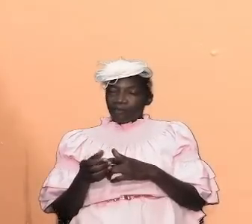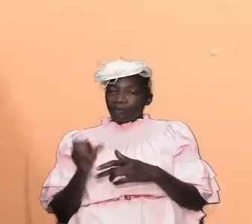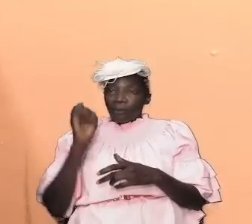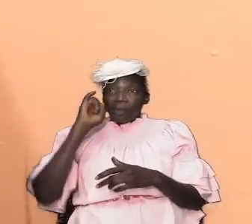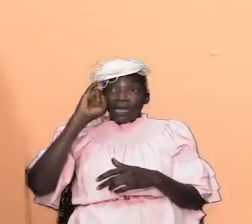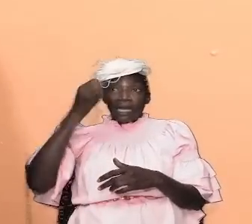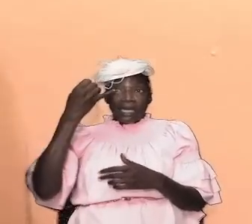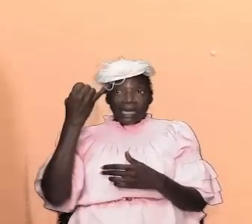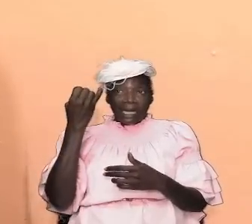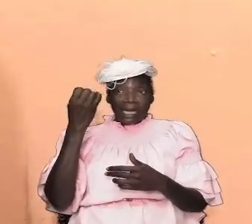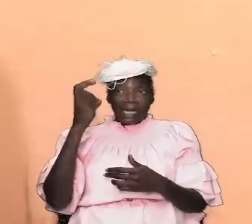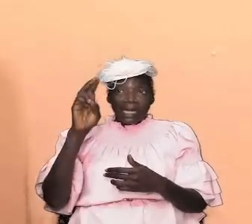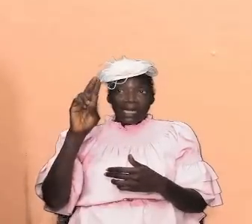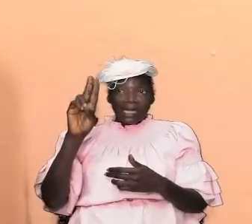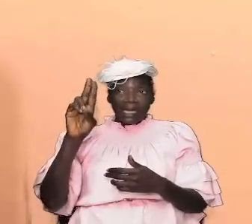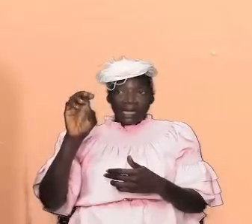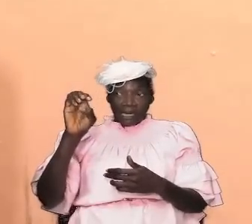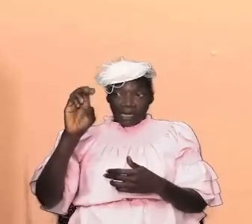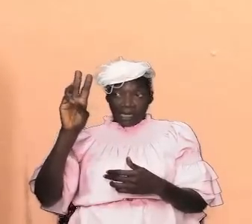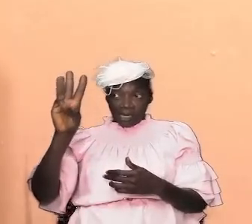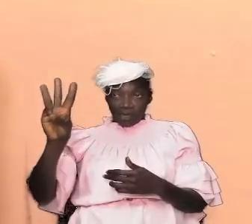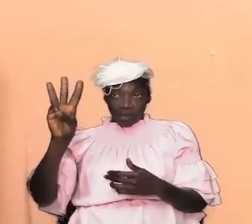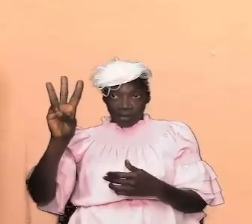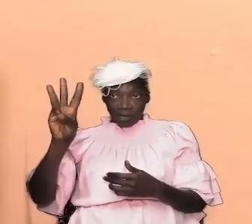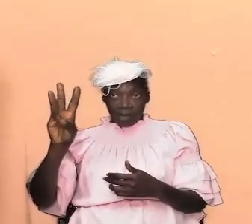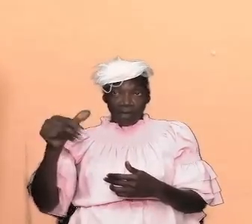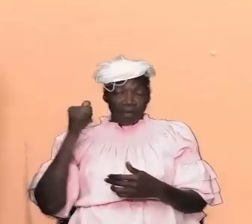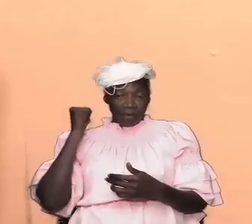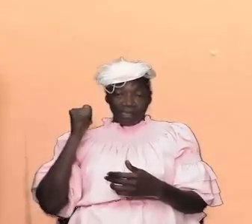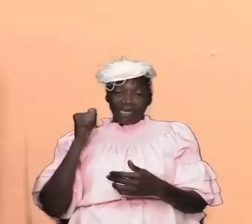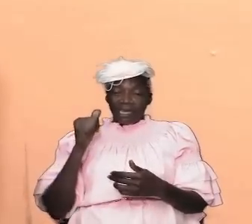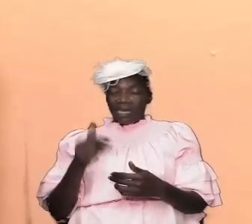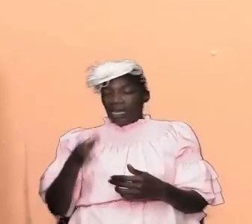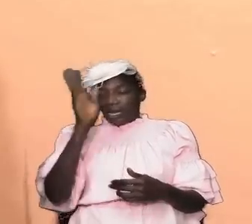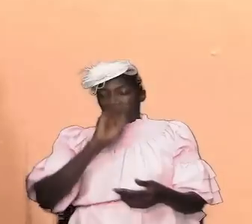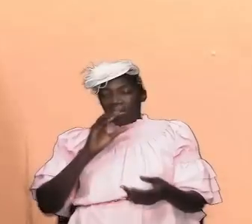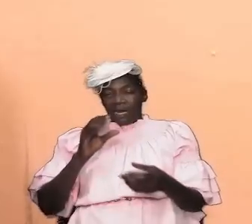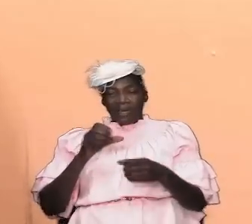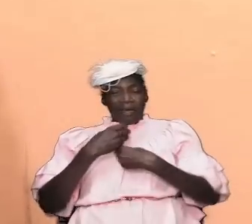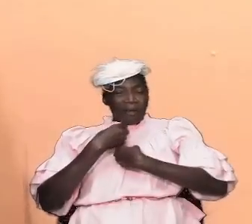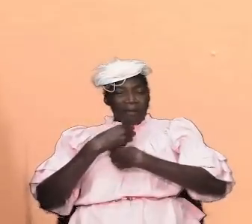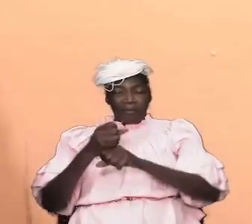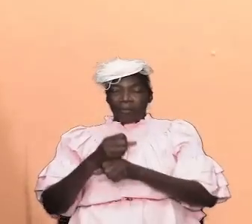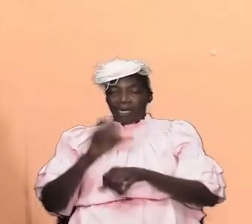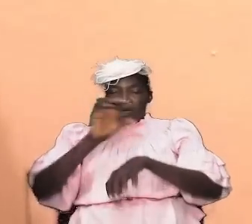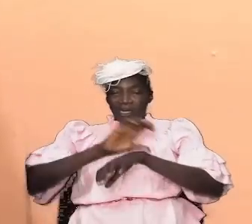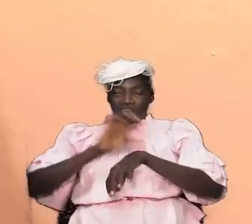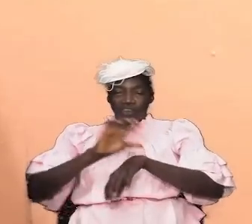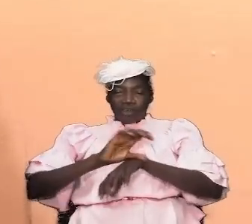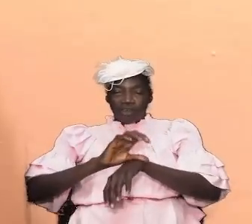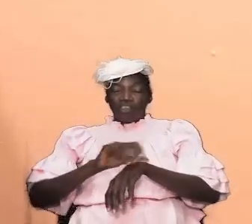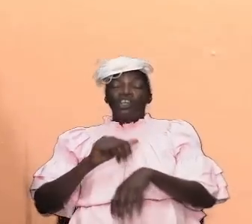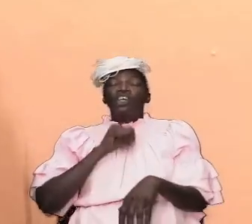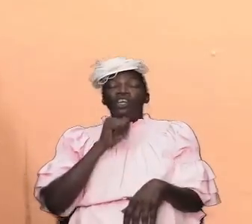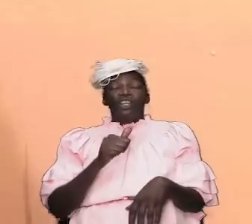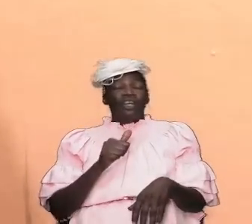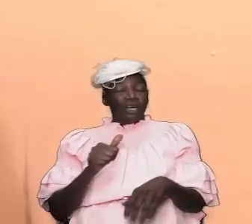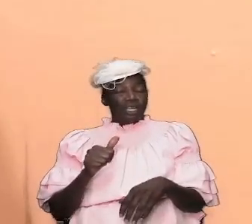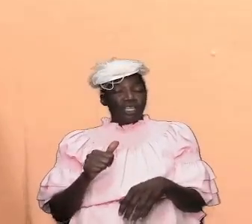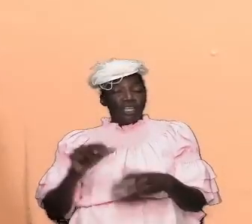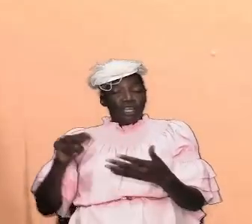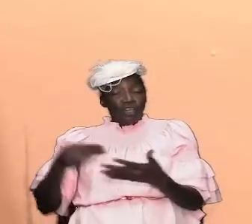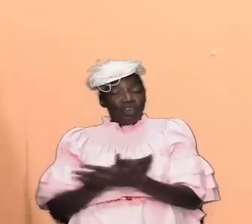god decided that he was going to form a church and go to the gentiles and go so it's just a new thing and